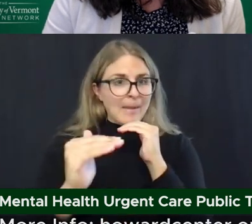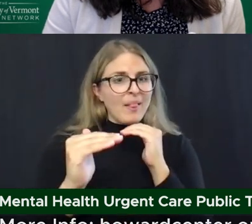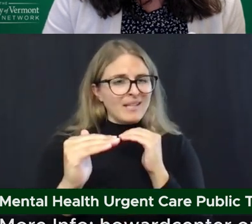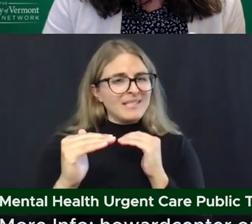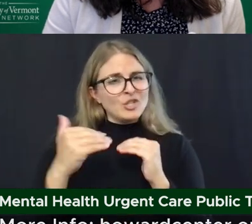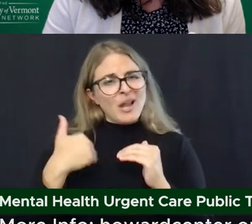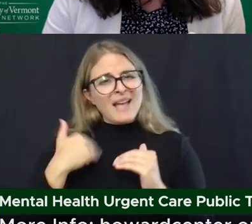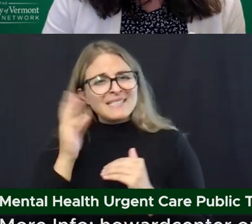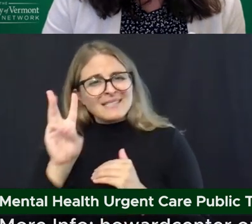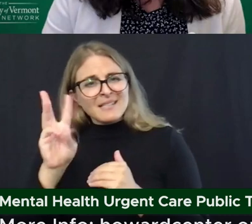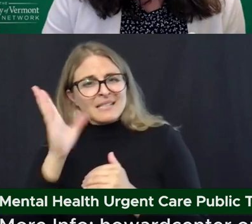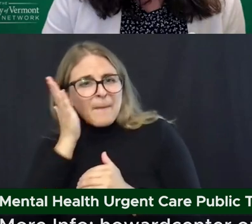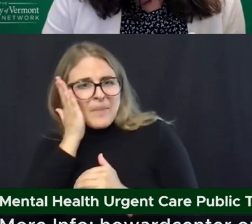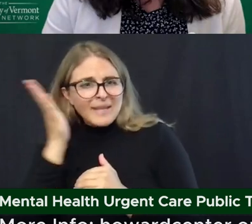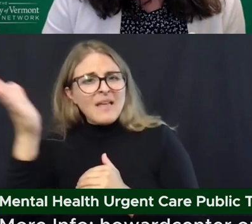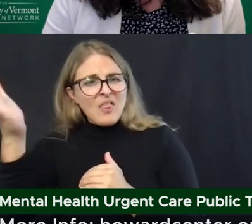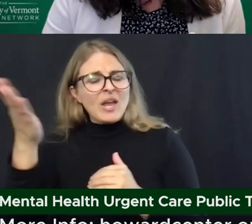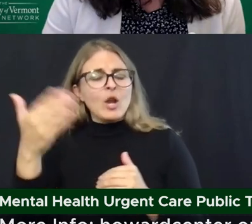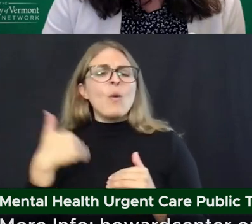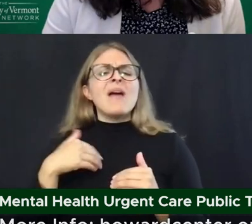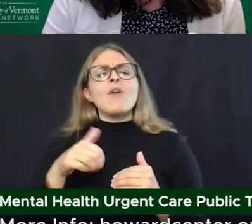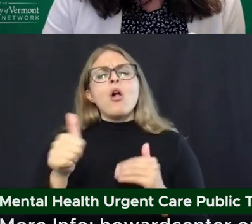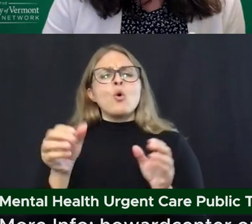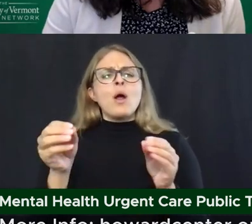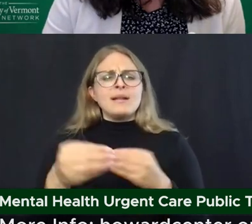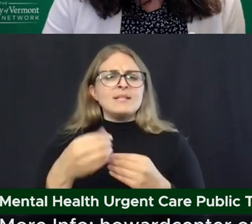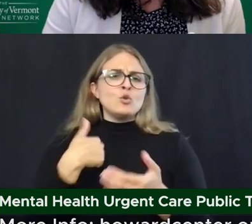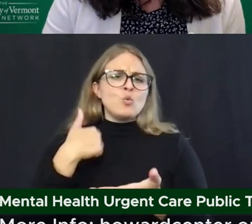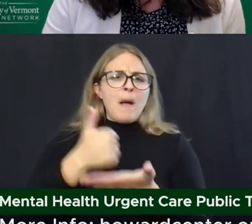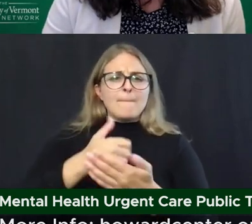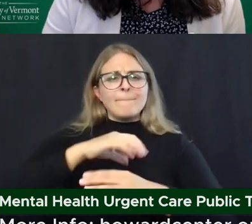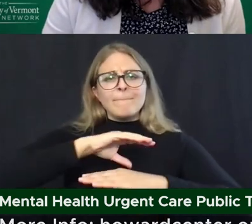or other programs to help meet people's needs.